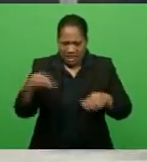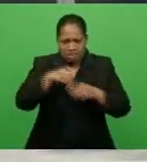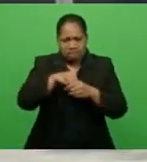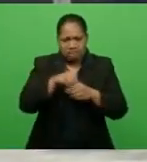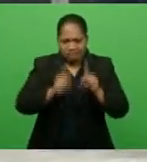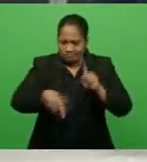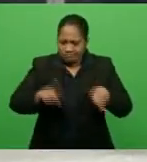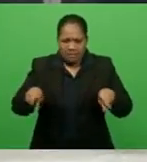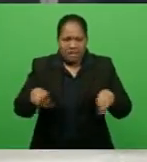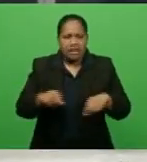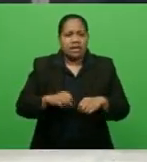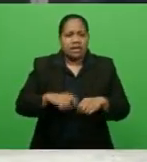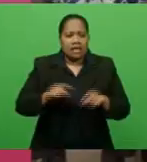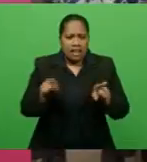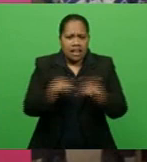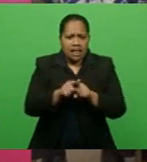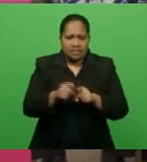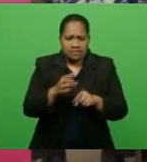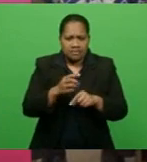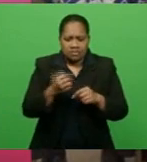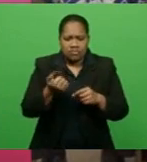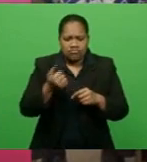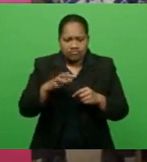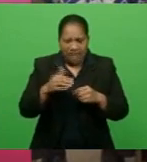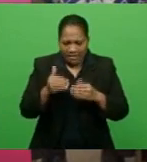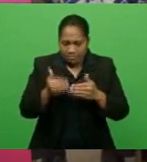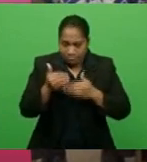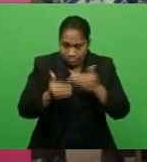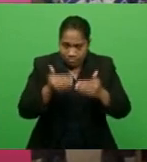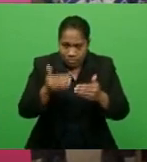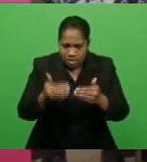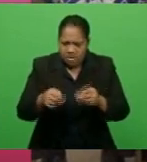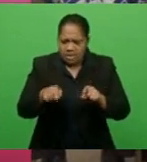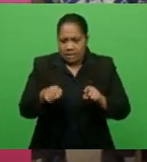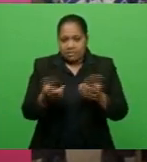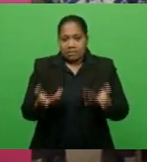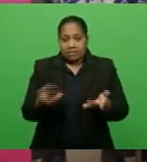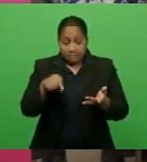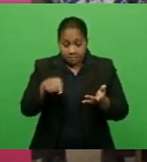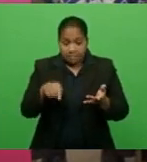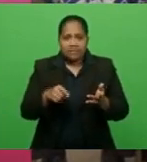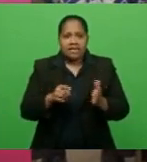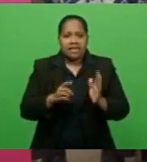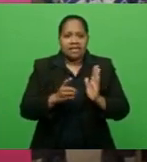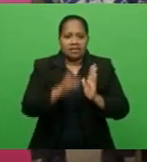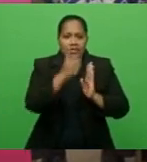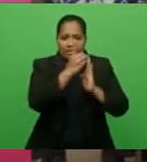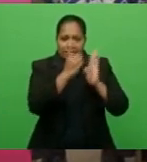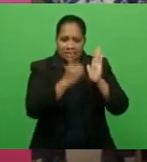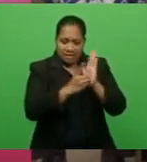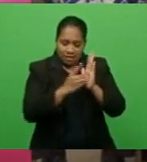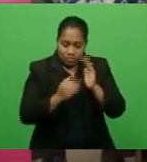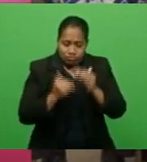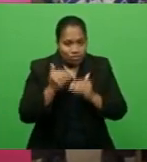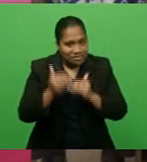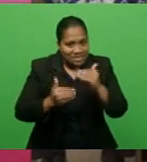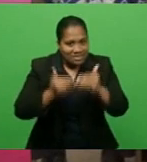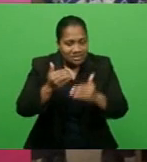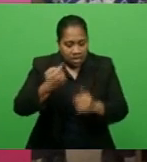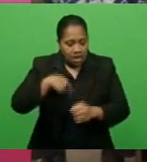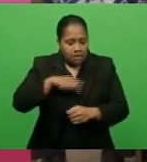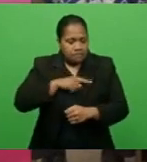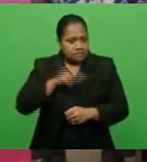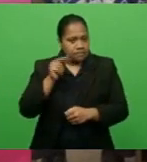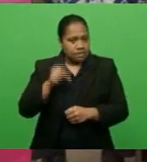advised all who asked me, he said, look, this is a democratic process. We need to